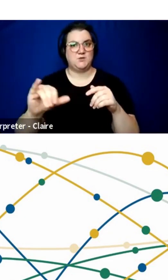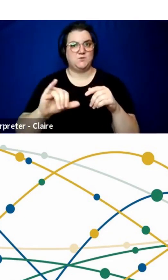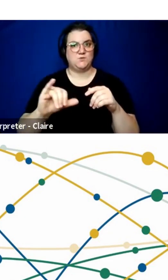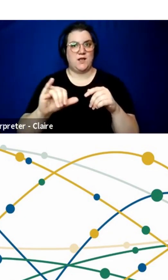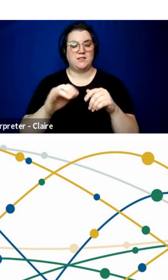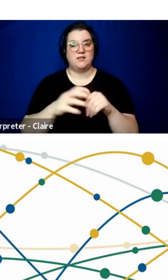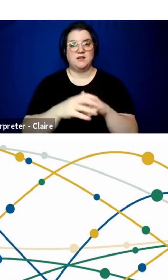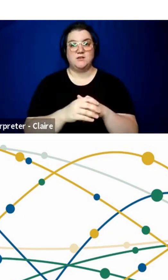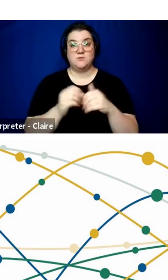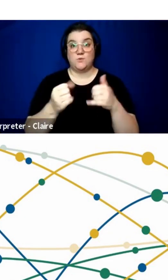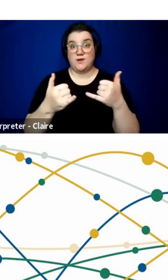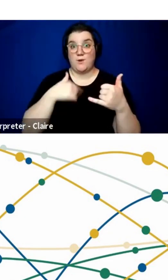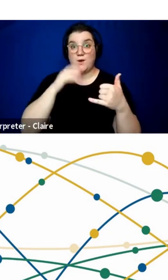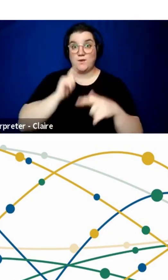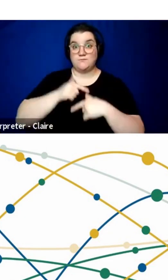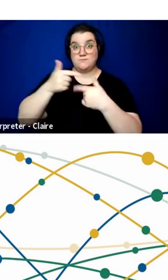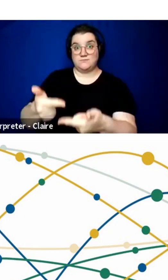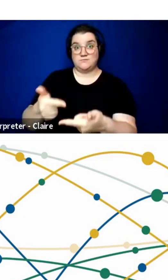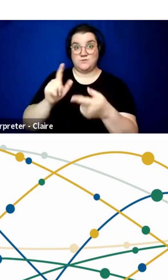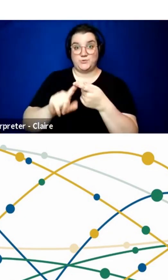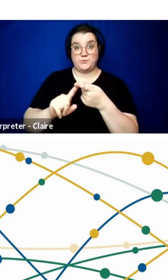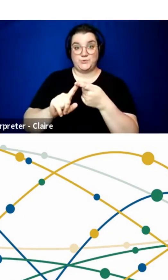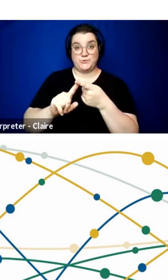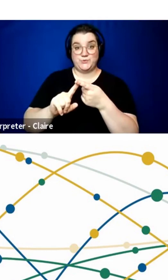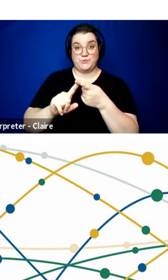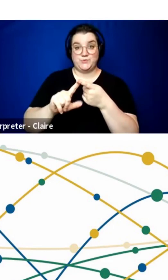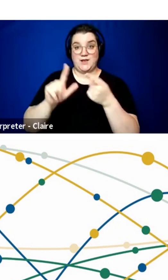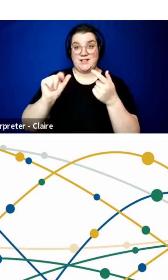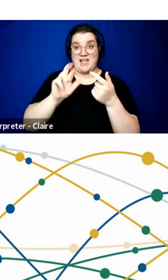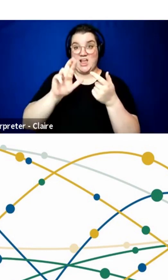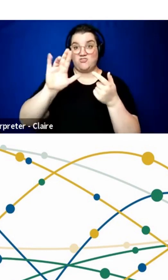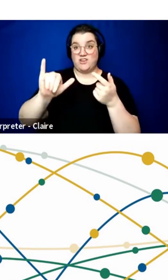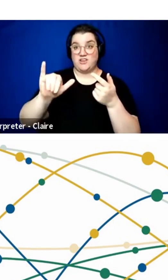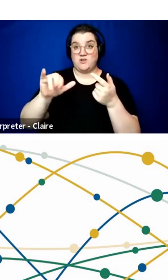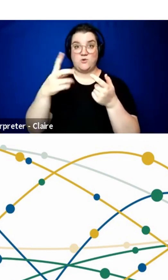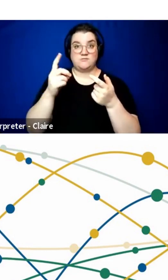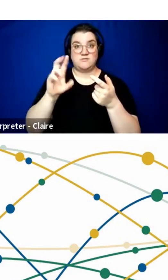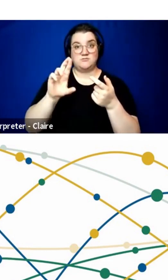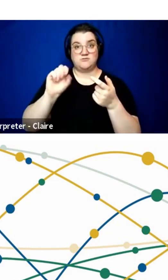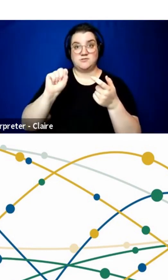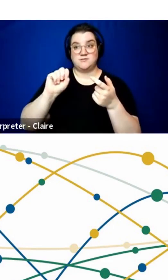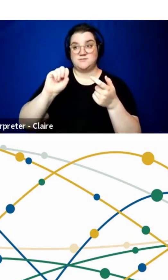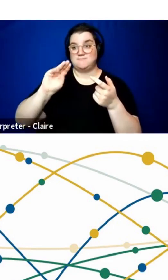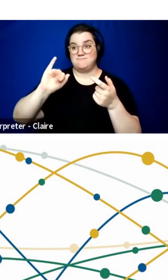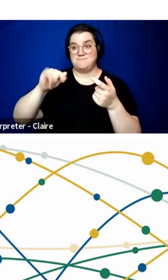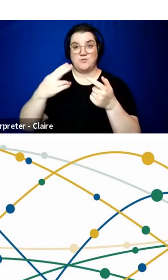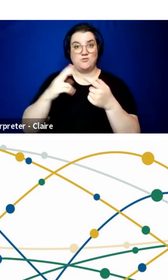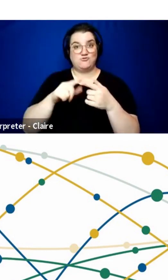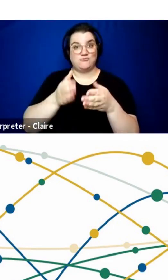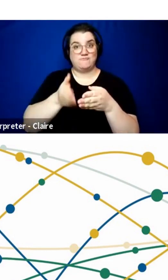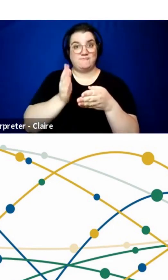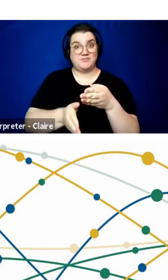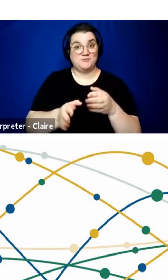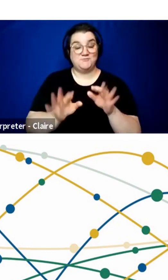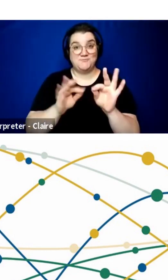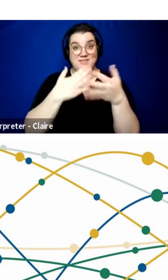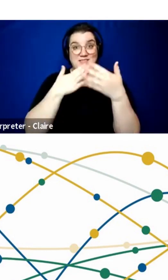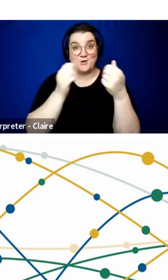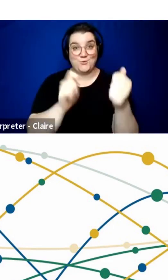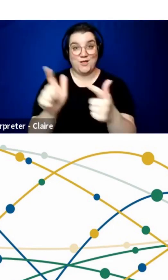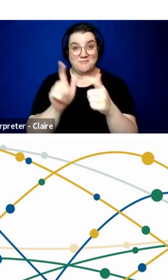point, I will turn it over to Larry, Dr. Smith to finish us up. Thank you all.